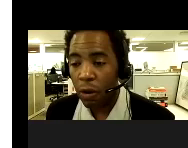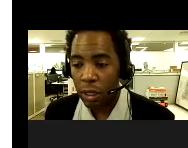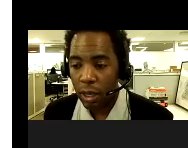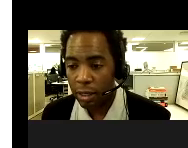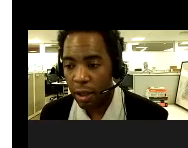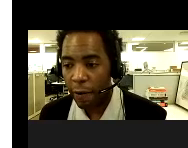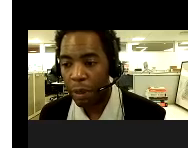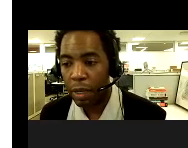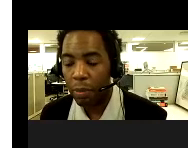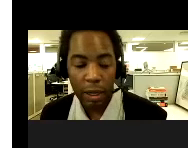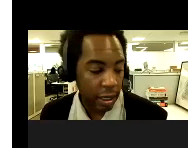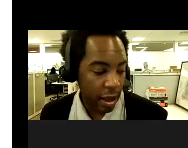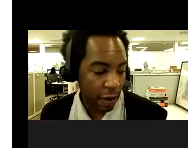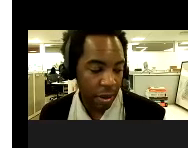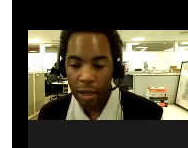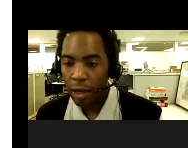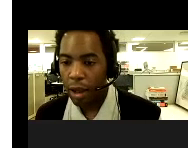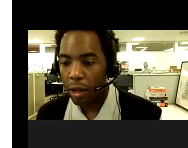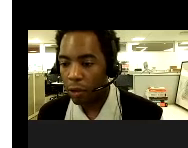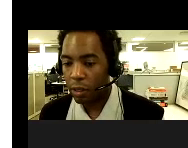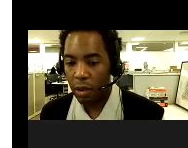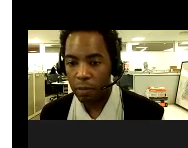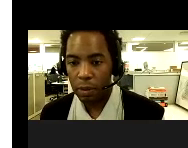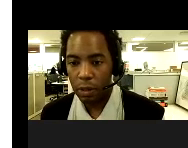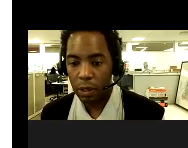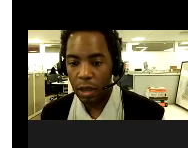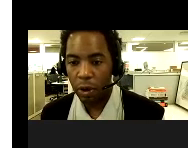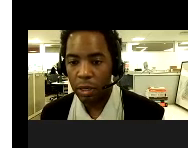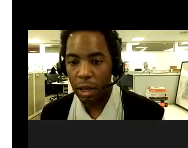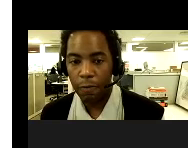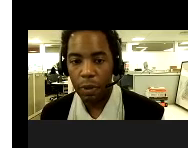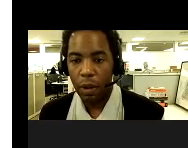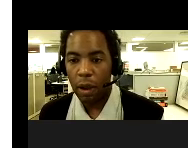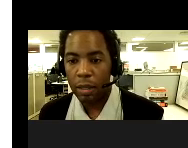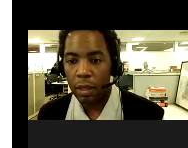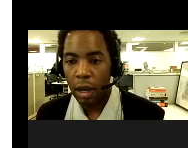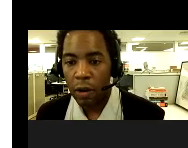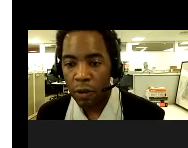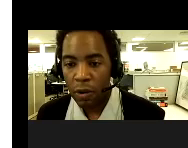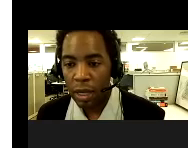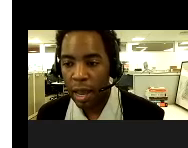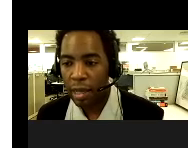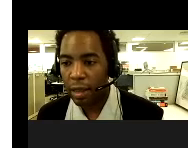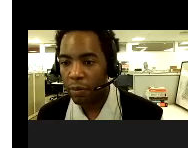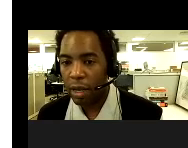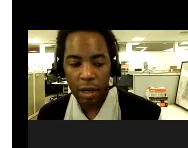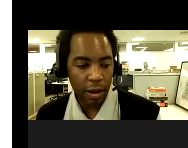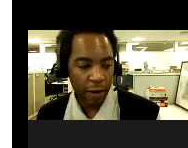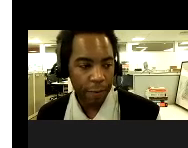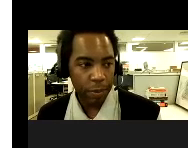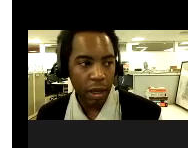Espanol, you can text, um, monkeypox ESP, uh, to the same, to the same website. All right. Another thing that has